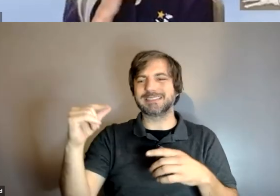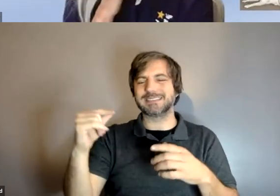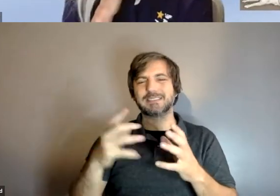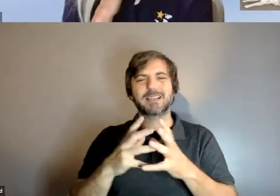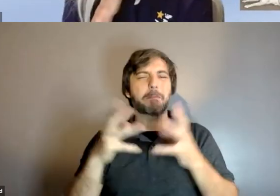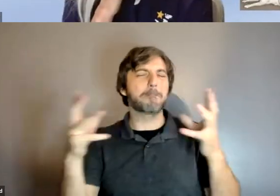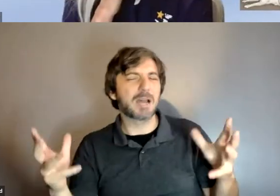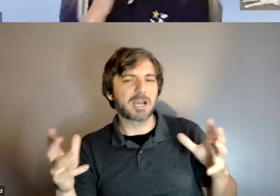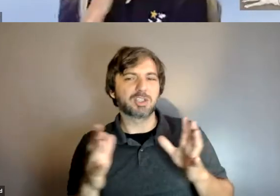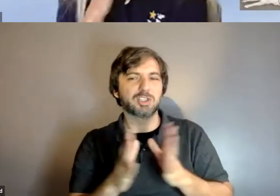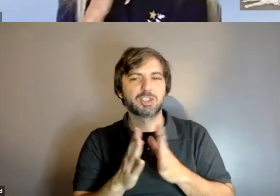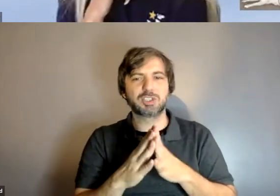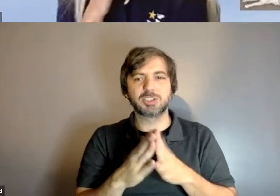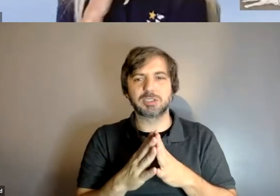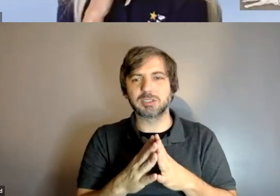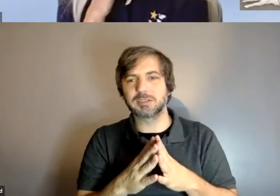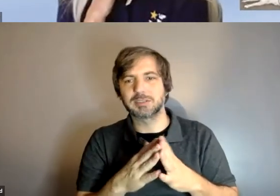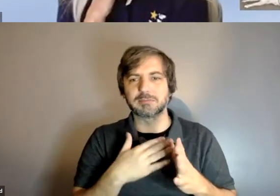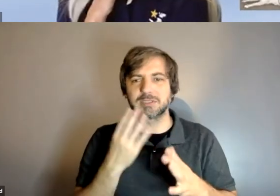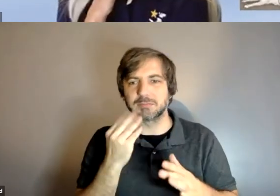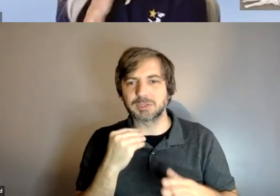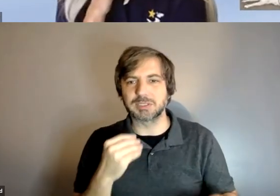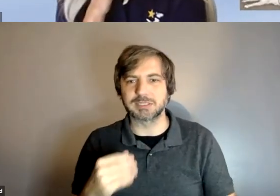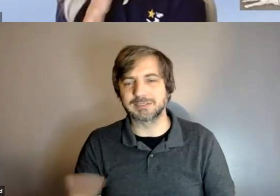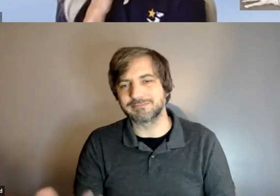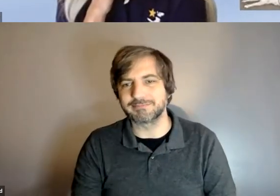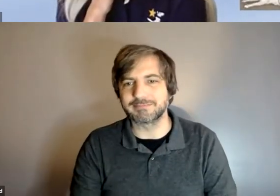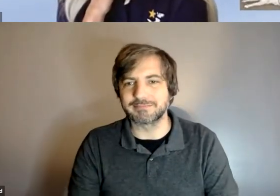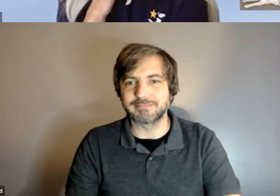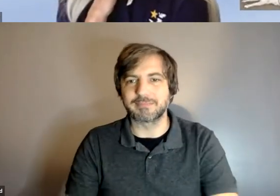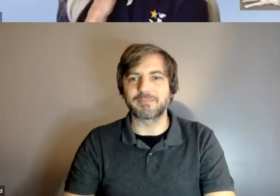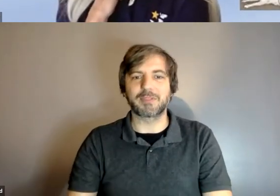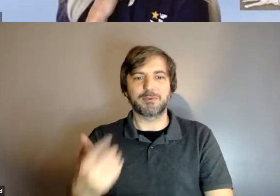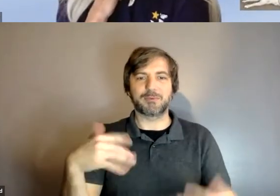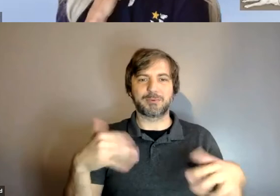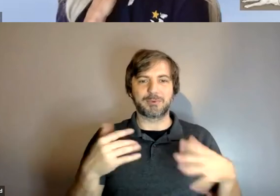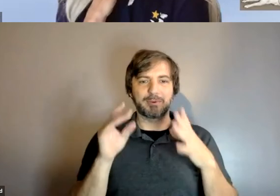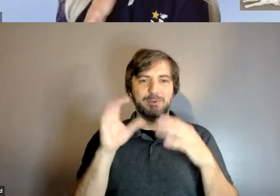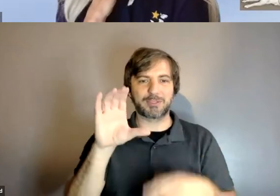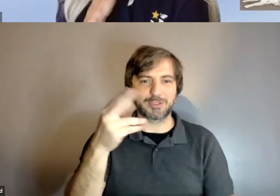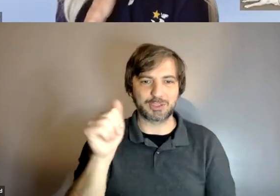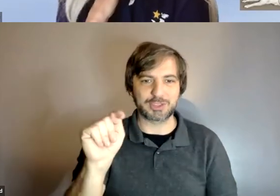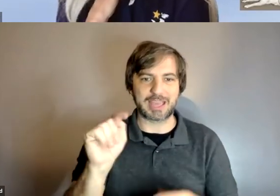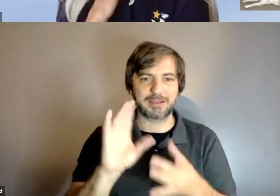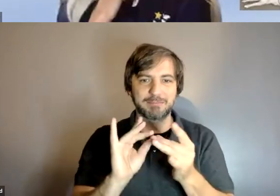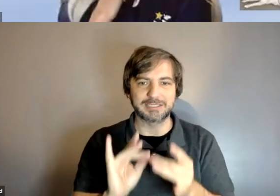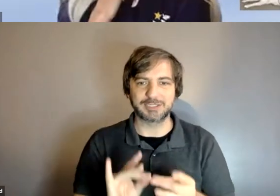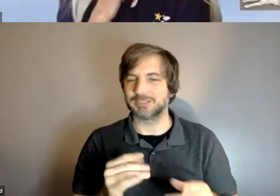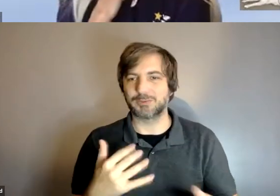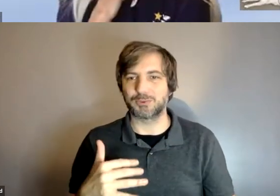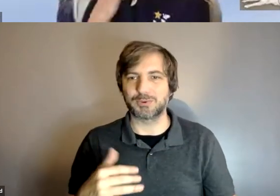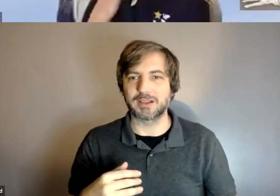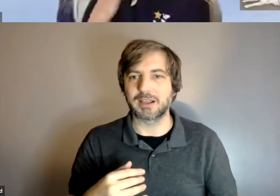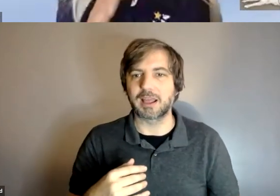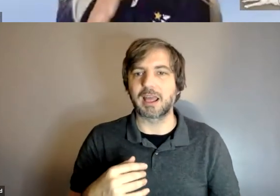um they're my screen readers i was like going off in my ears all the chat messages um and then i know there are a few